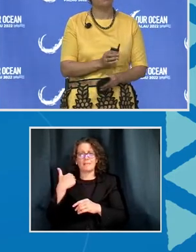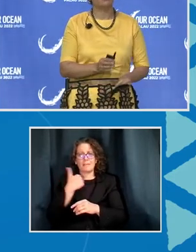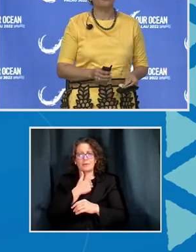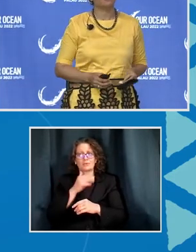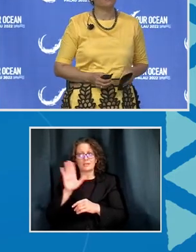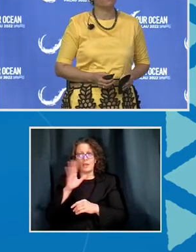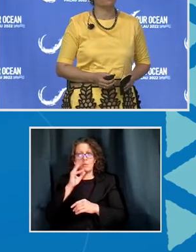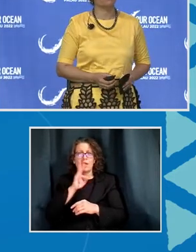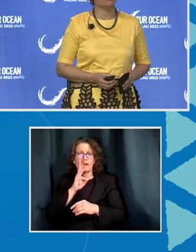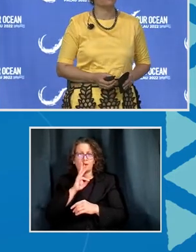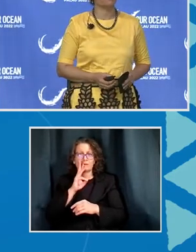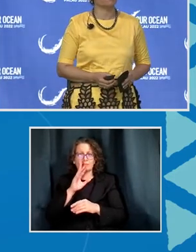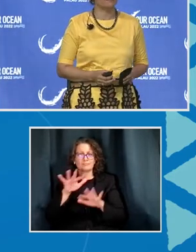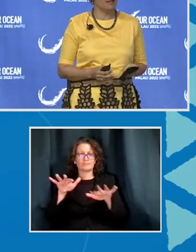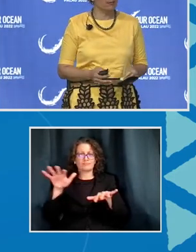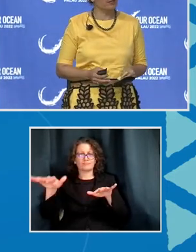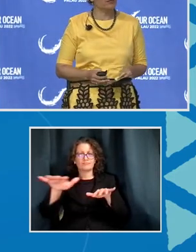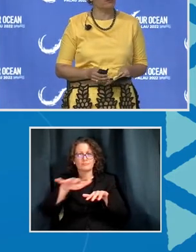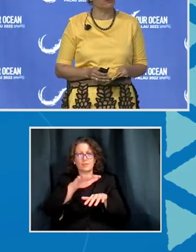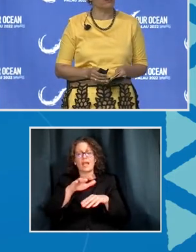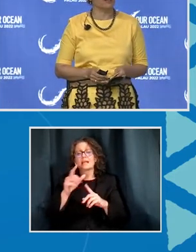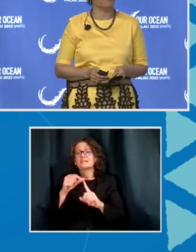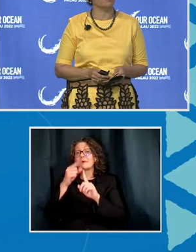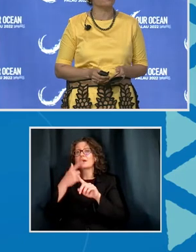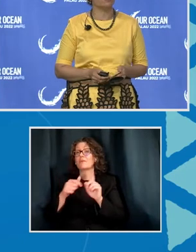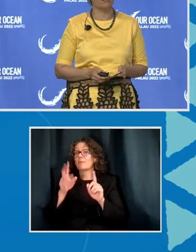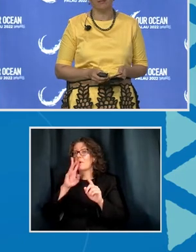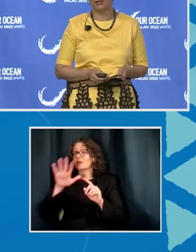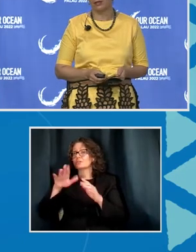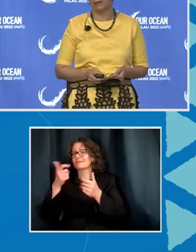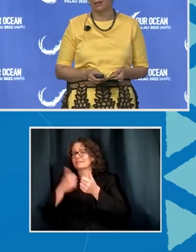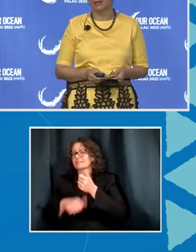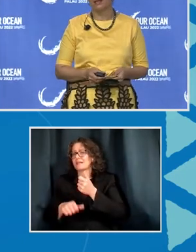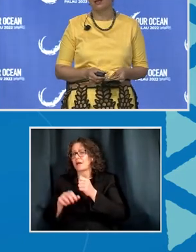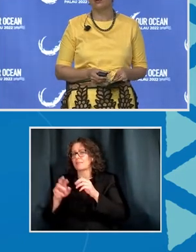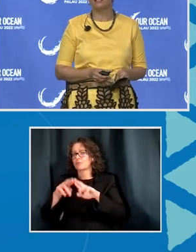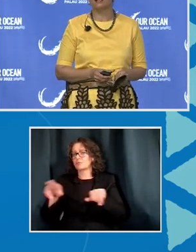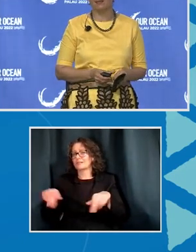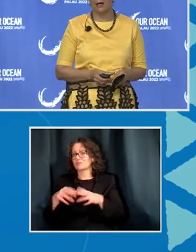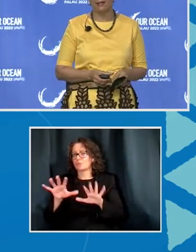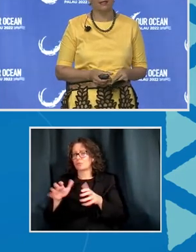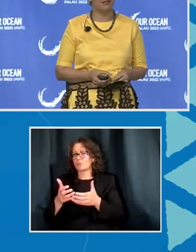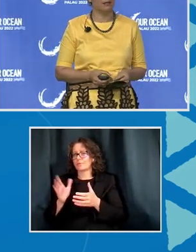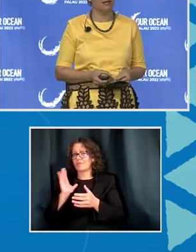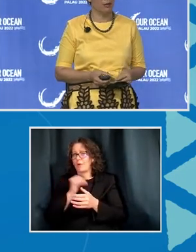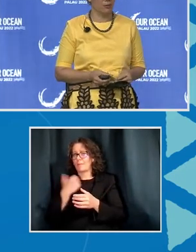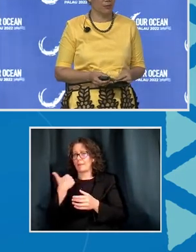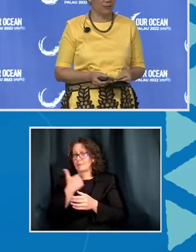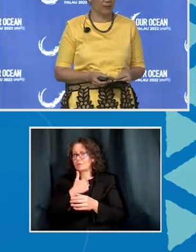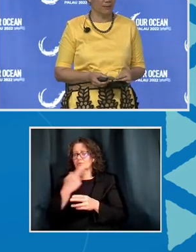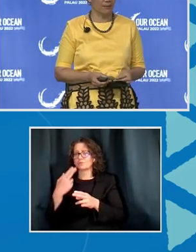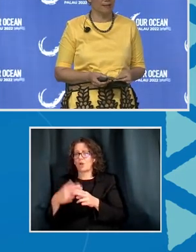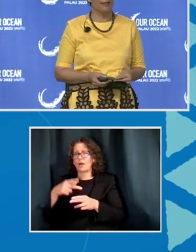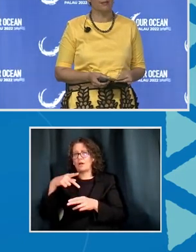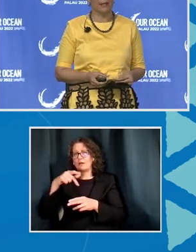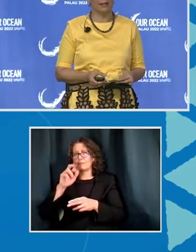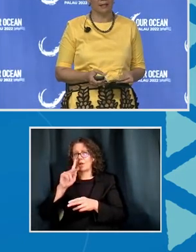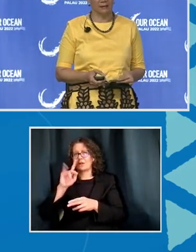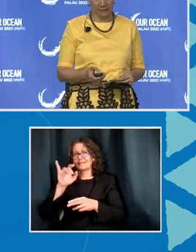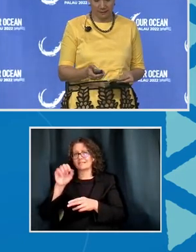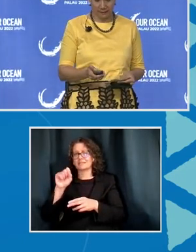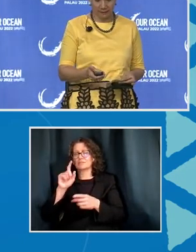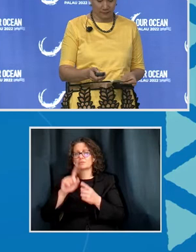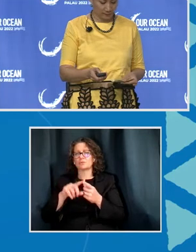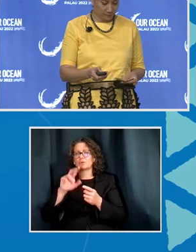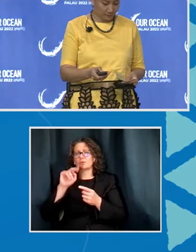In particular, from the waters of a sub-regional grouping amongst our membership, known as the Parties to the Nauru Agreement, the